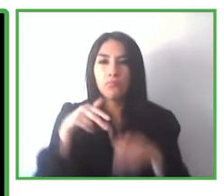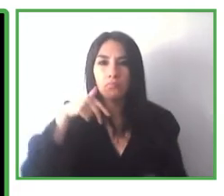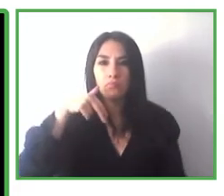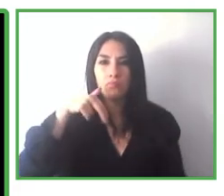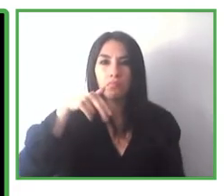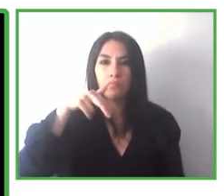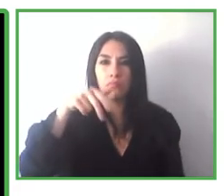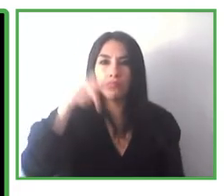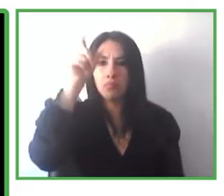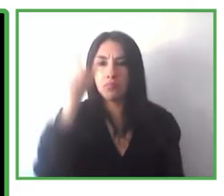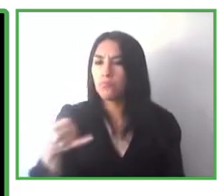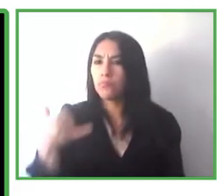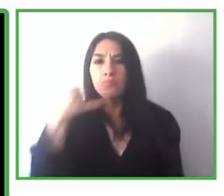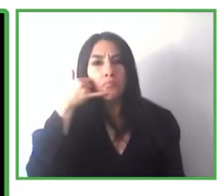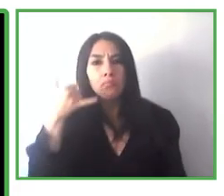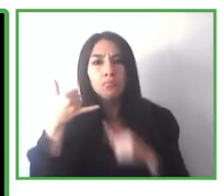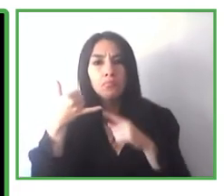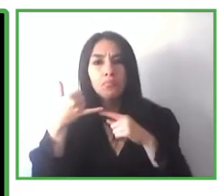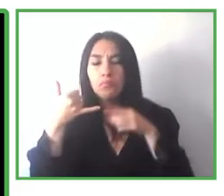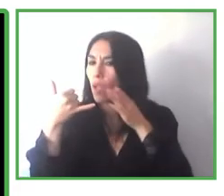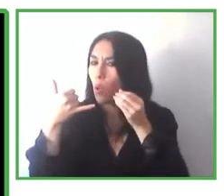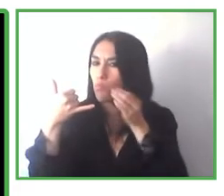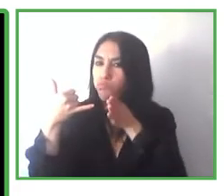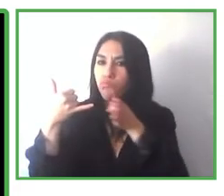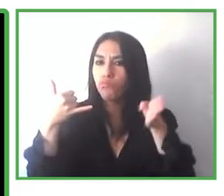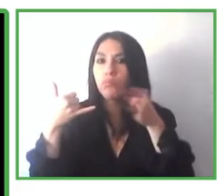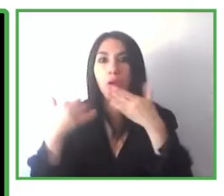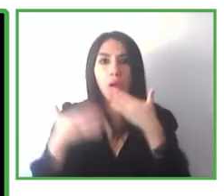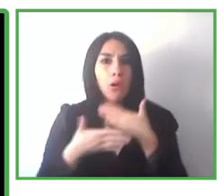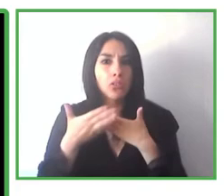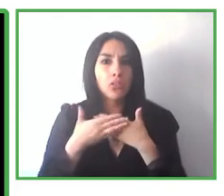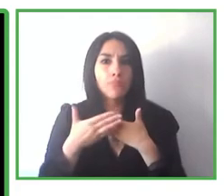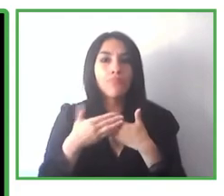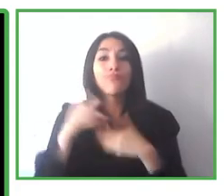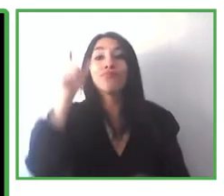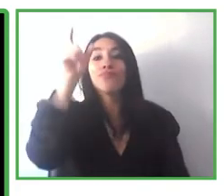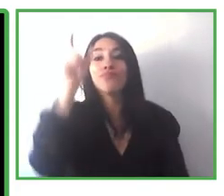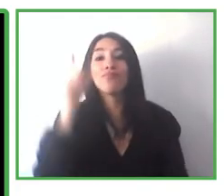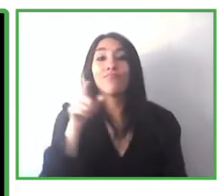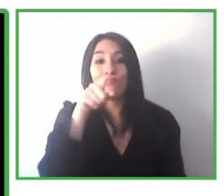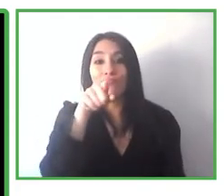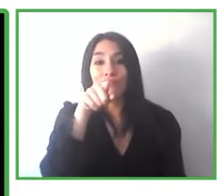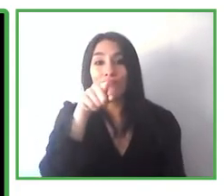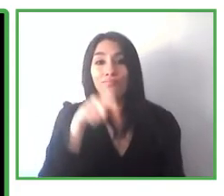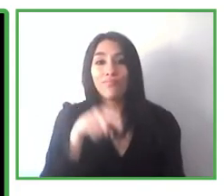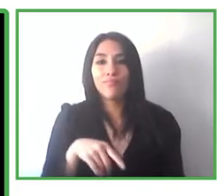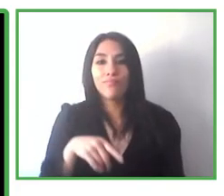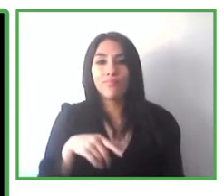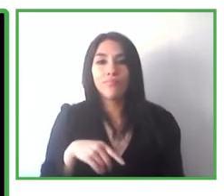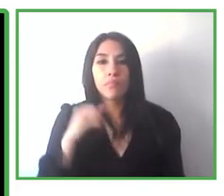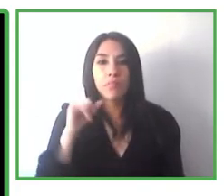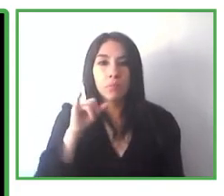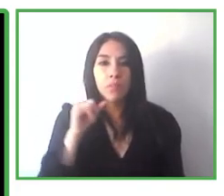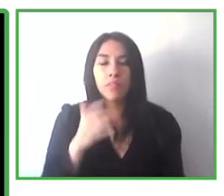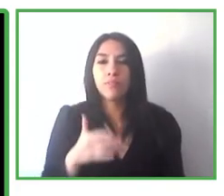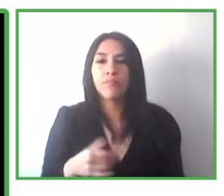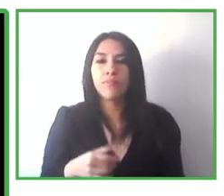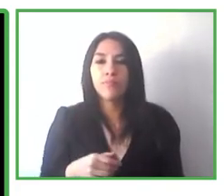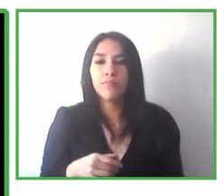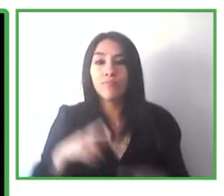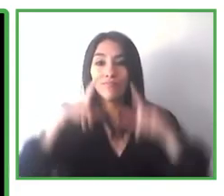this year. So we have the codes